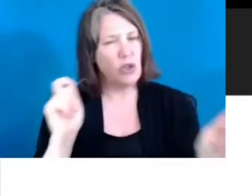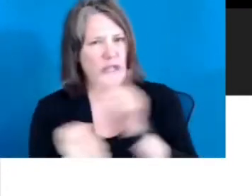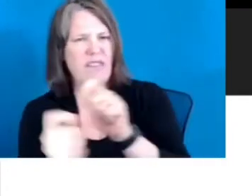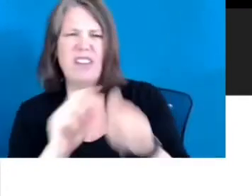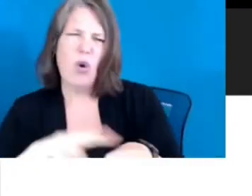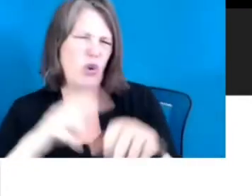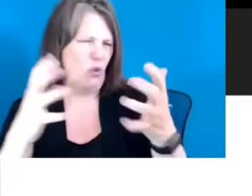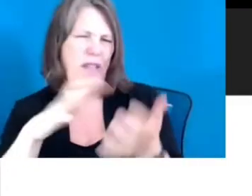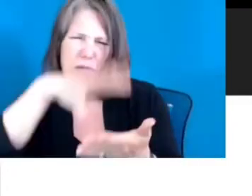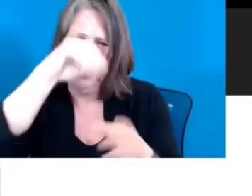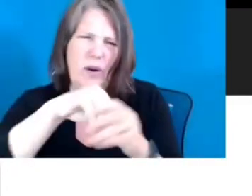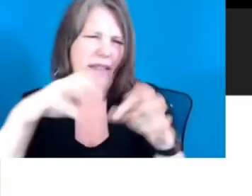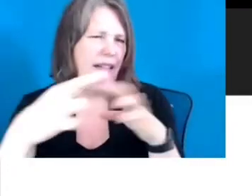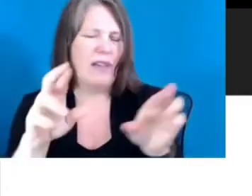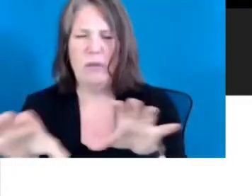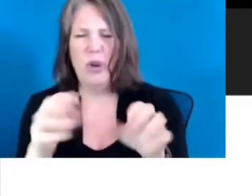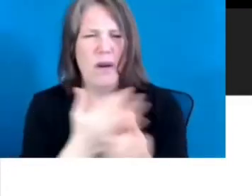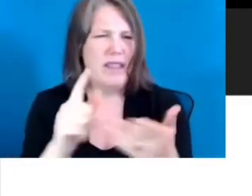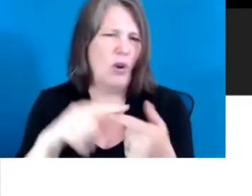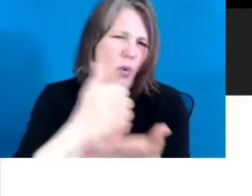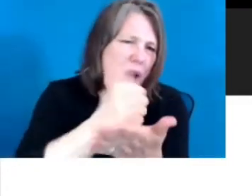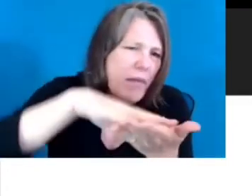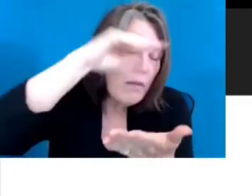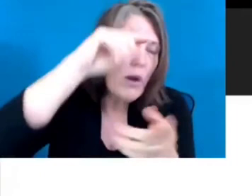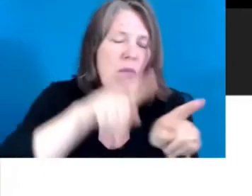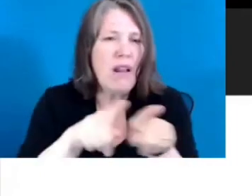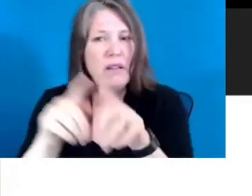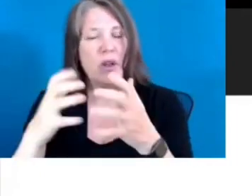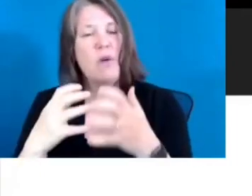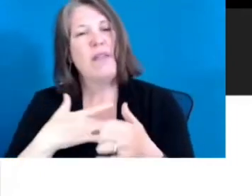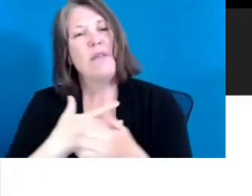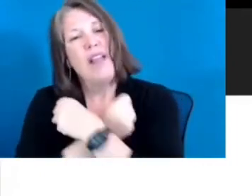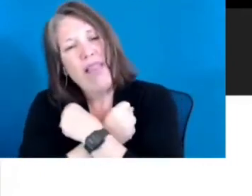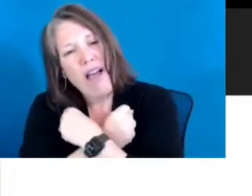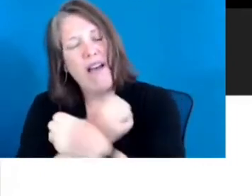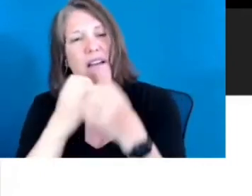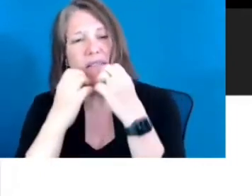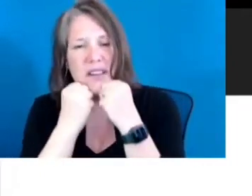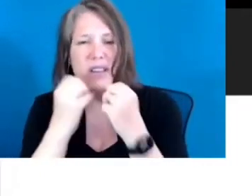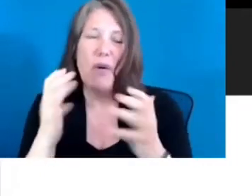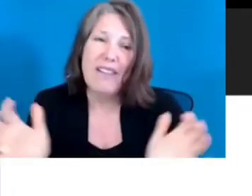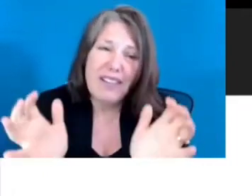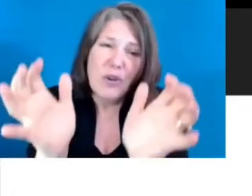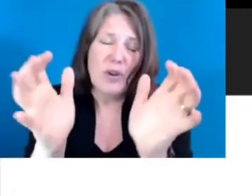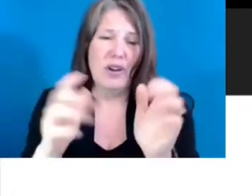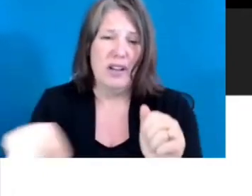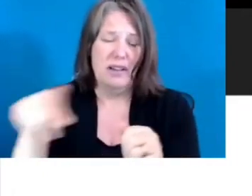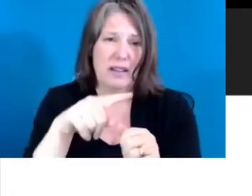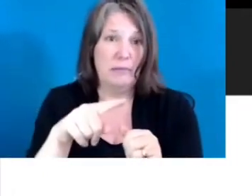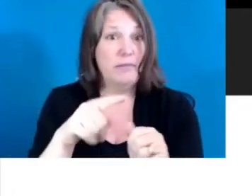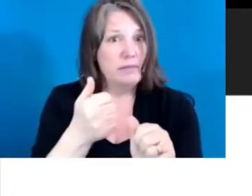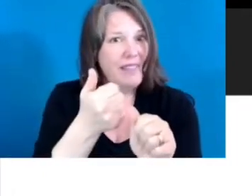want them to learn in the classroom and you do everything you can to help them, but you also want them to feel loved. You want them to be encouraged. Almost every health